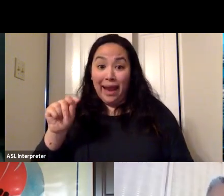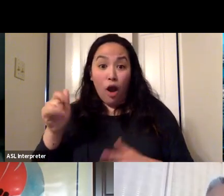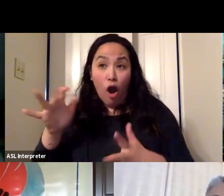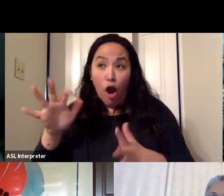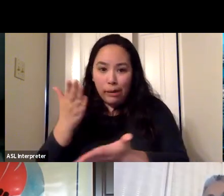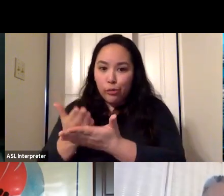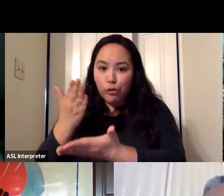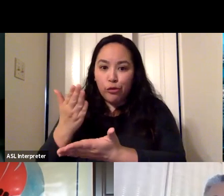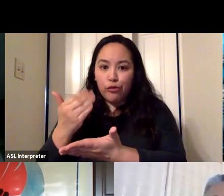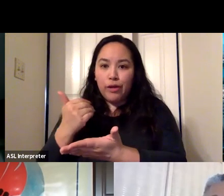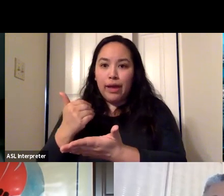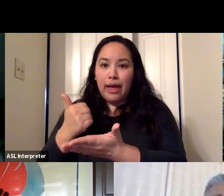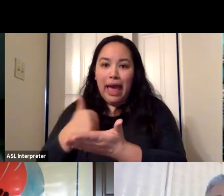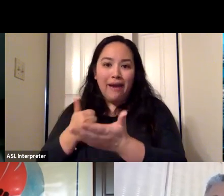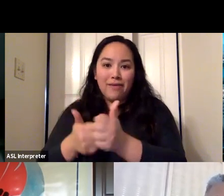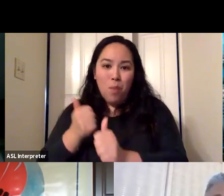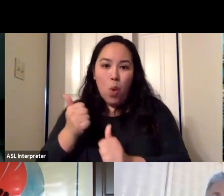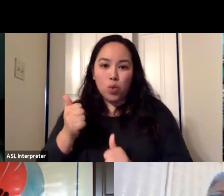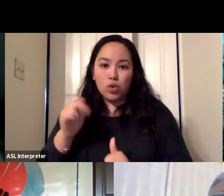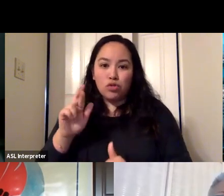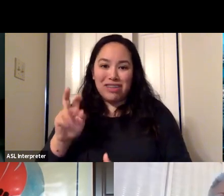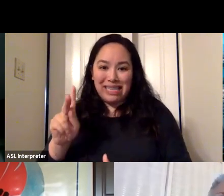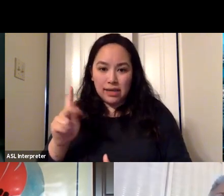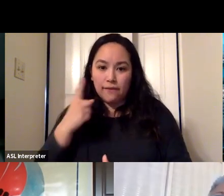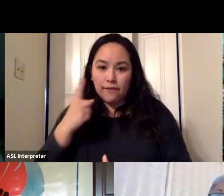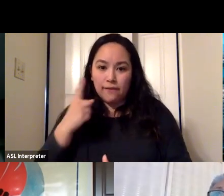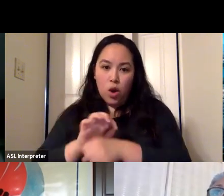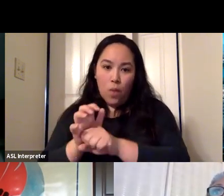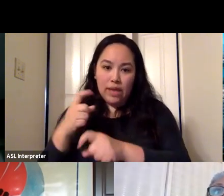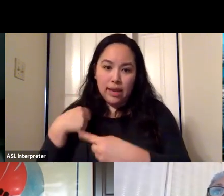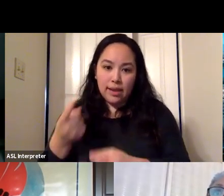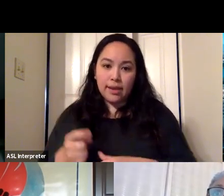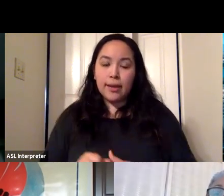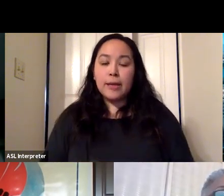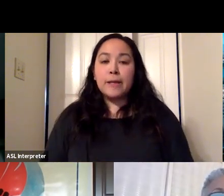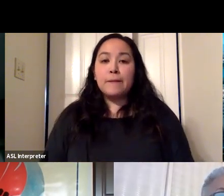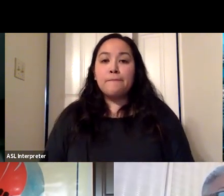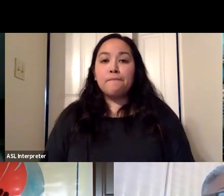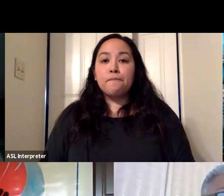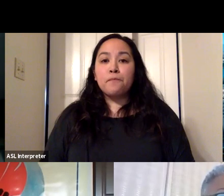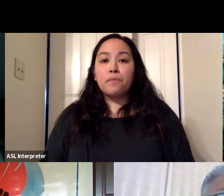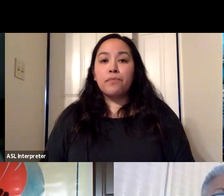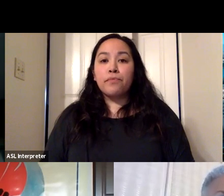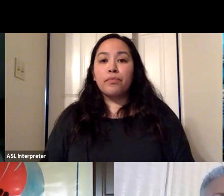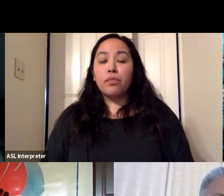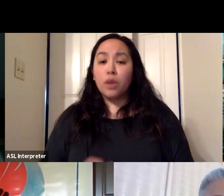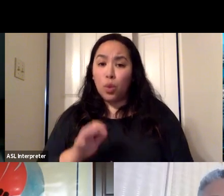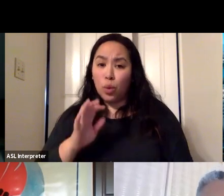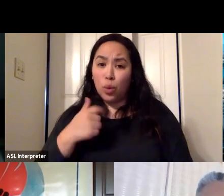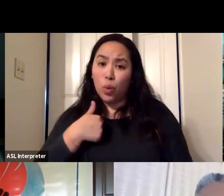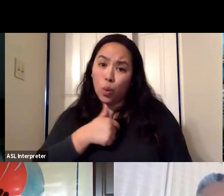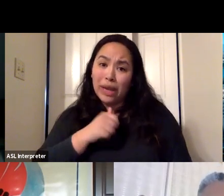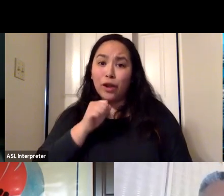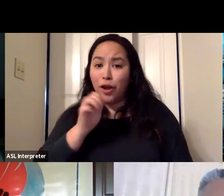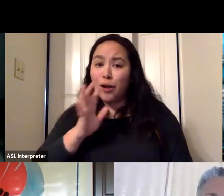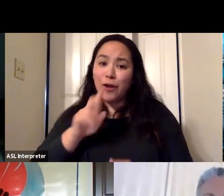the heaviest burden of COVID this entire time. And so we're not talking about equality, like everyone gets a